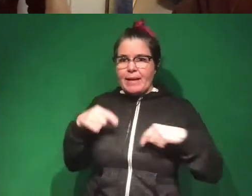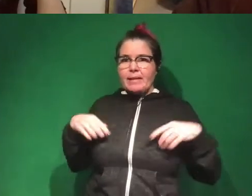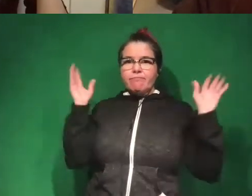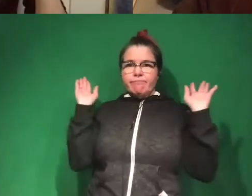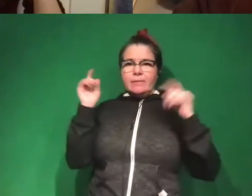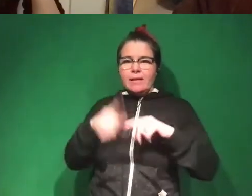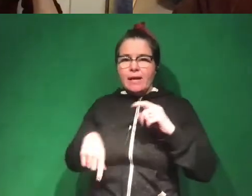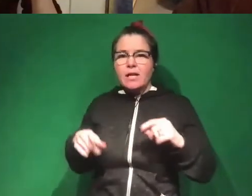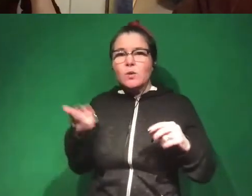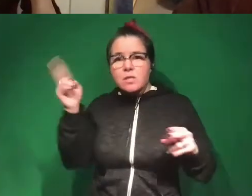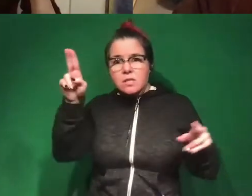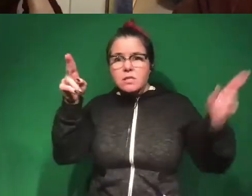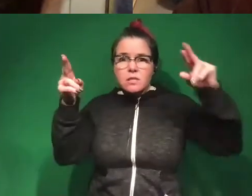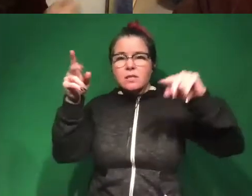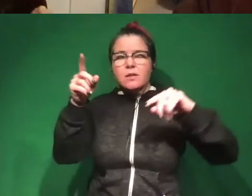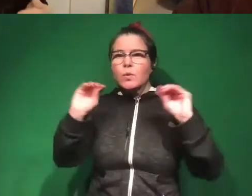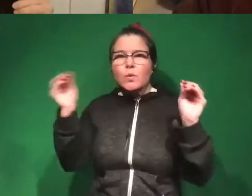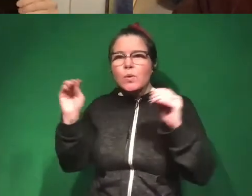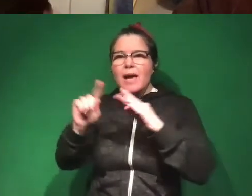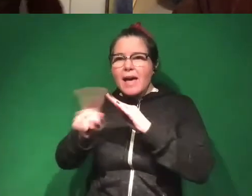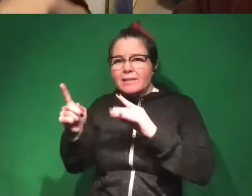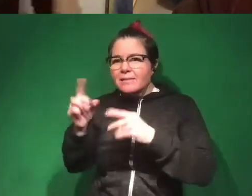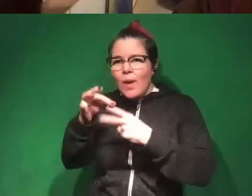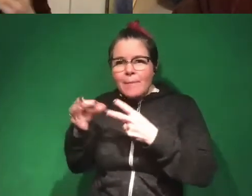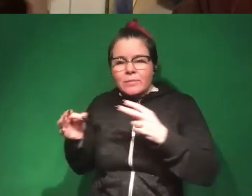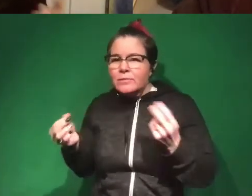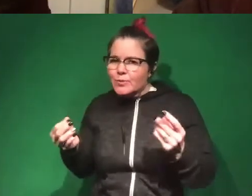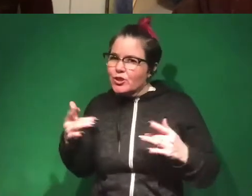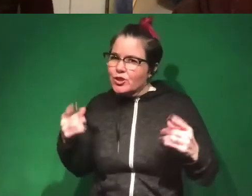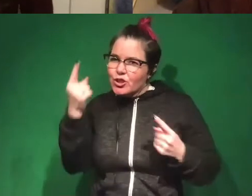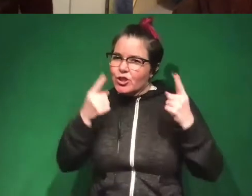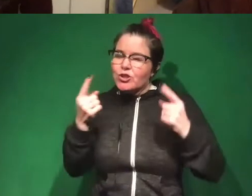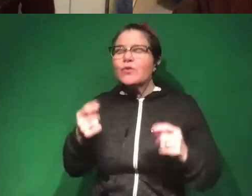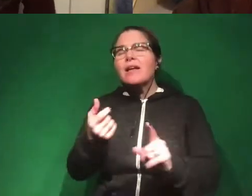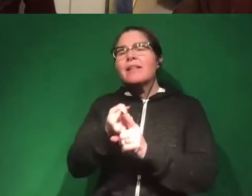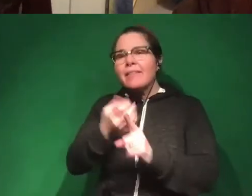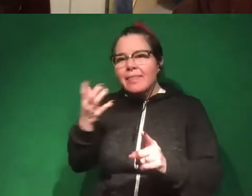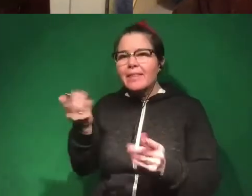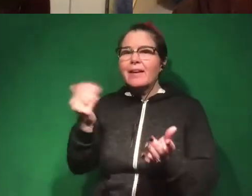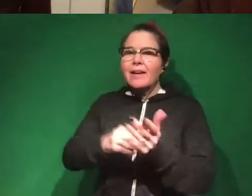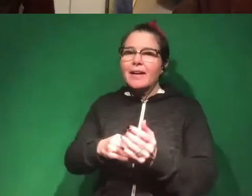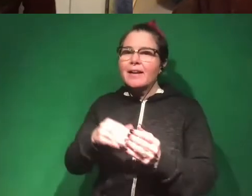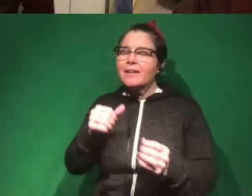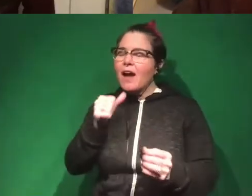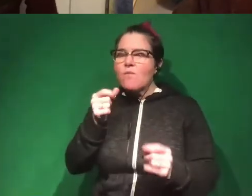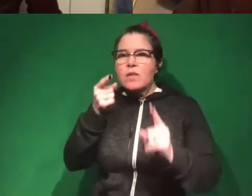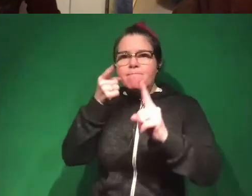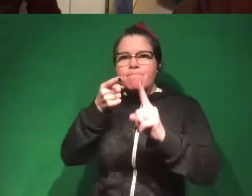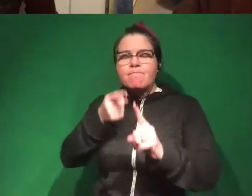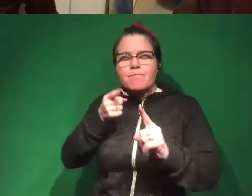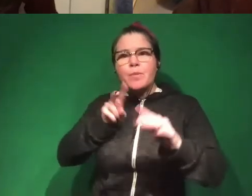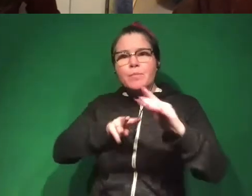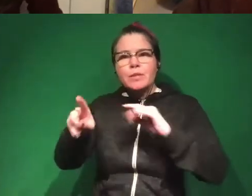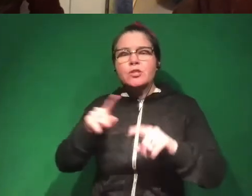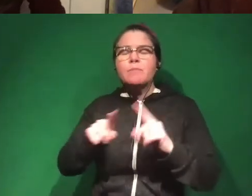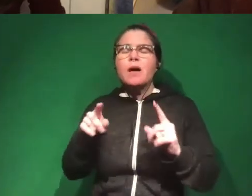reach that, where they have no exit option, then we get concerned. So again, these are long answers. And again, it's not really point prediction, but it's like, what are the